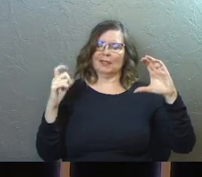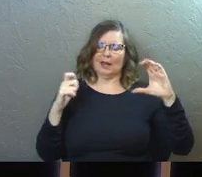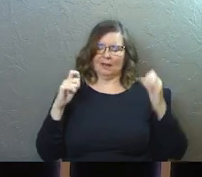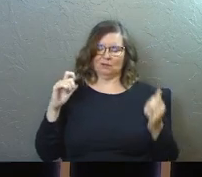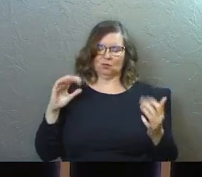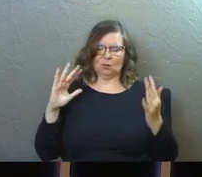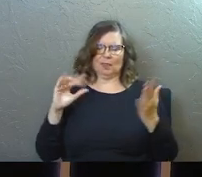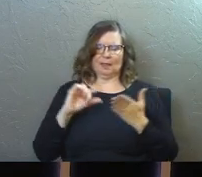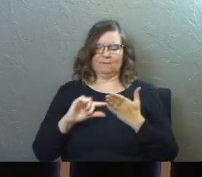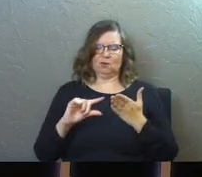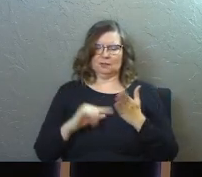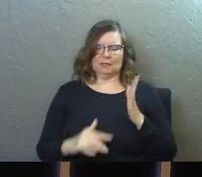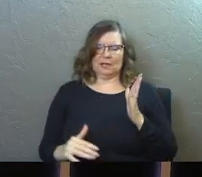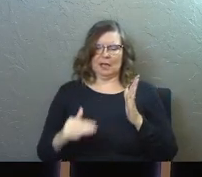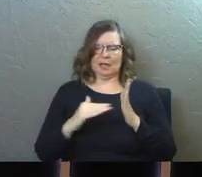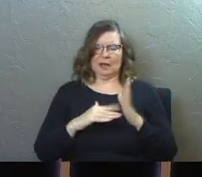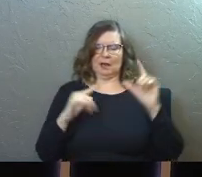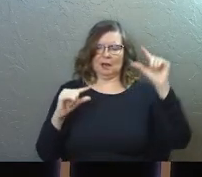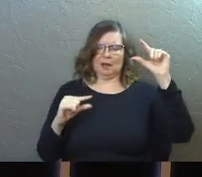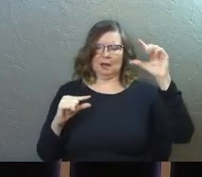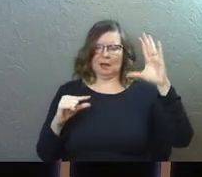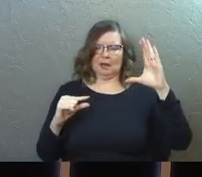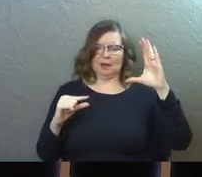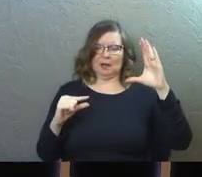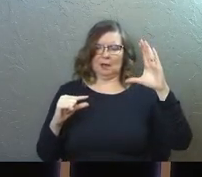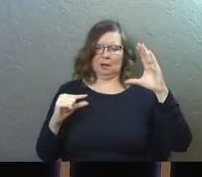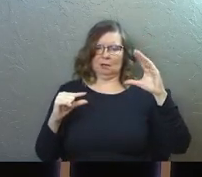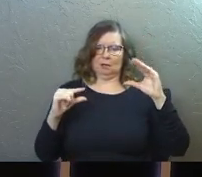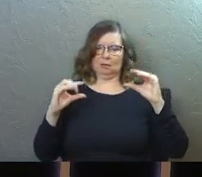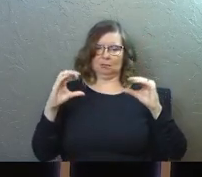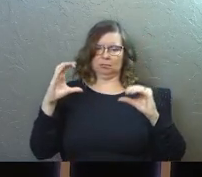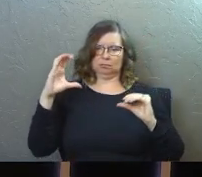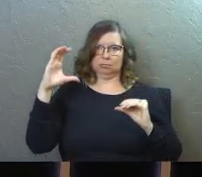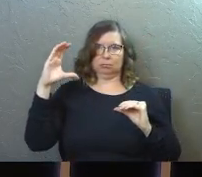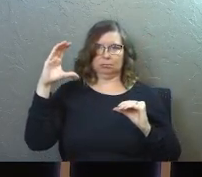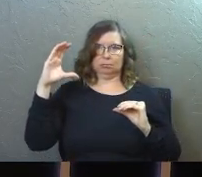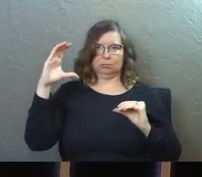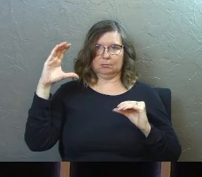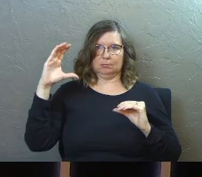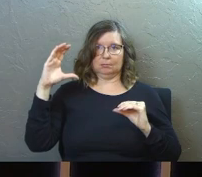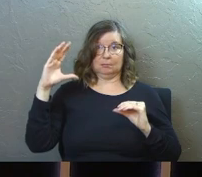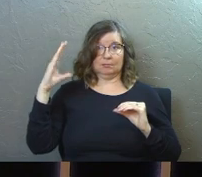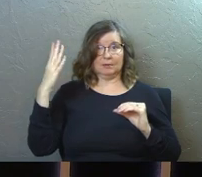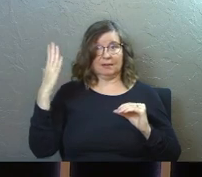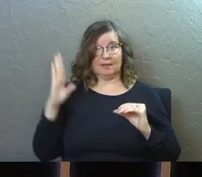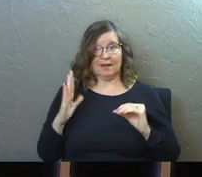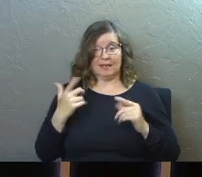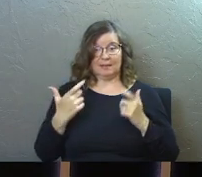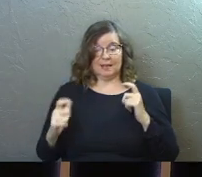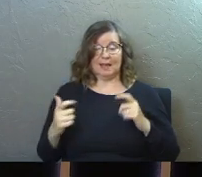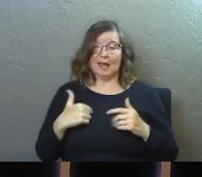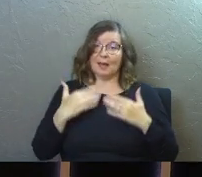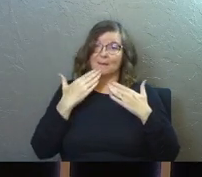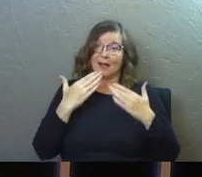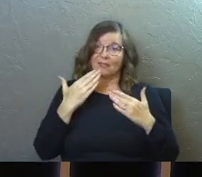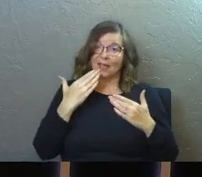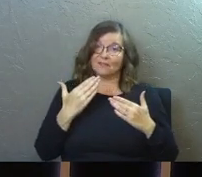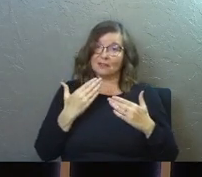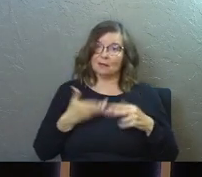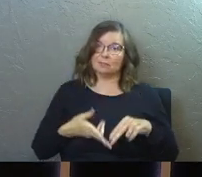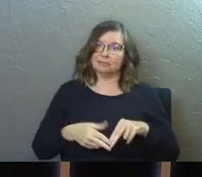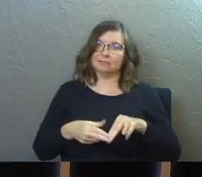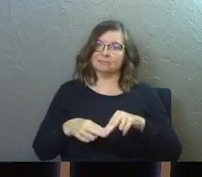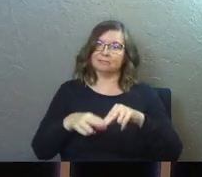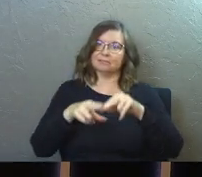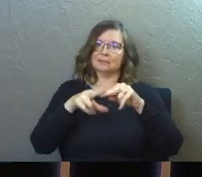I have to confront these verses all over again, all of a sudden I start to shrink in size and God gets bigger. And guess what? My thankfulness goes up